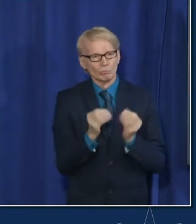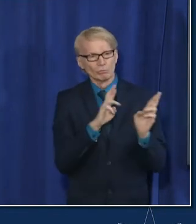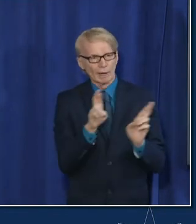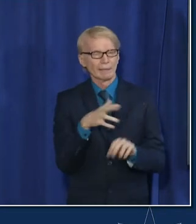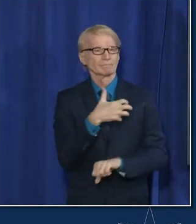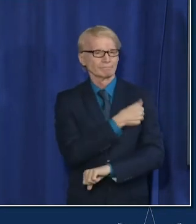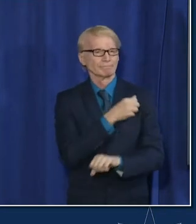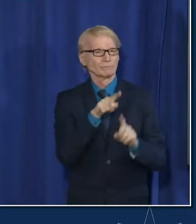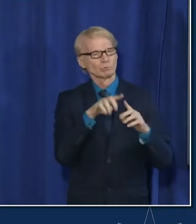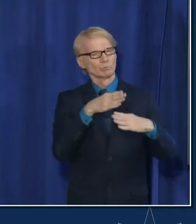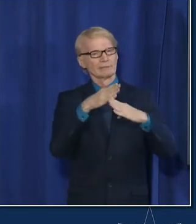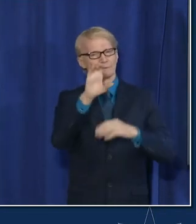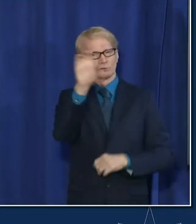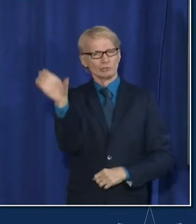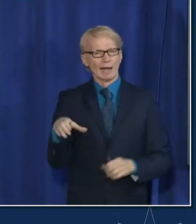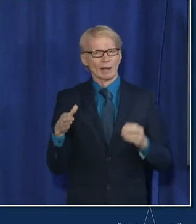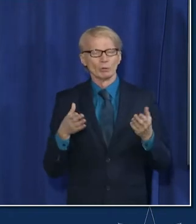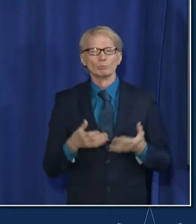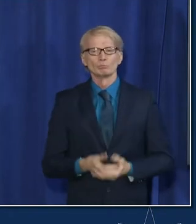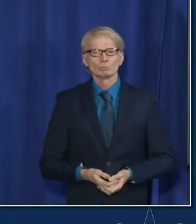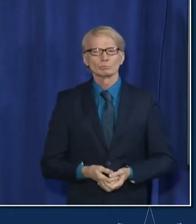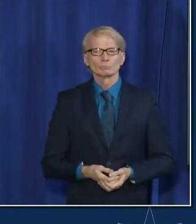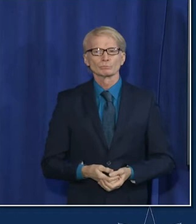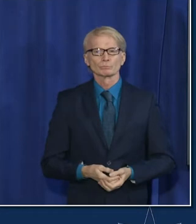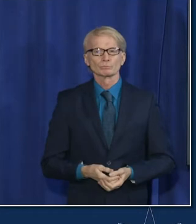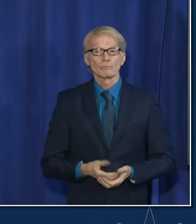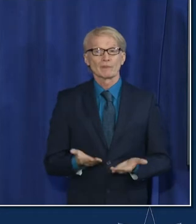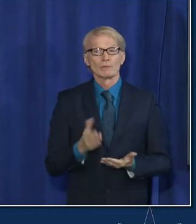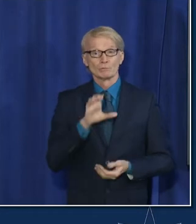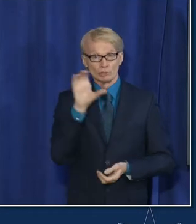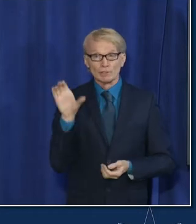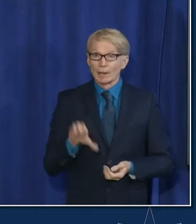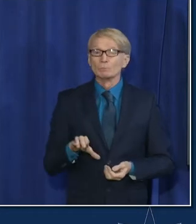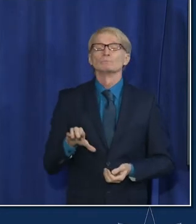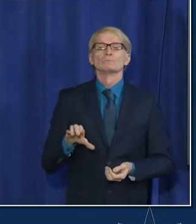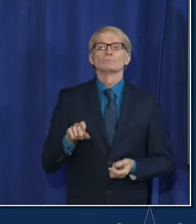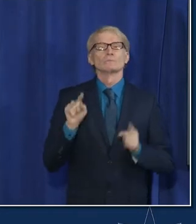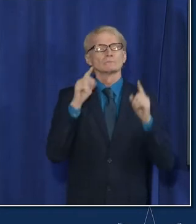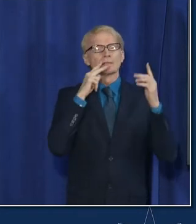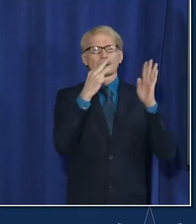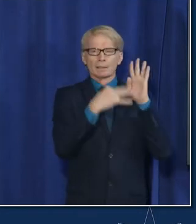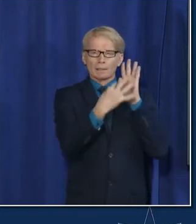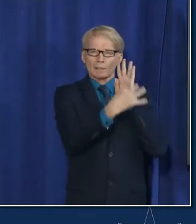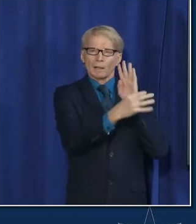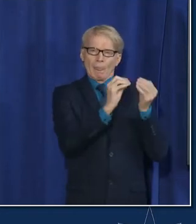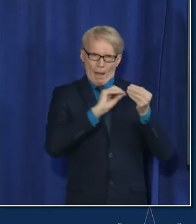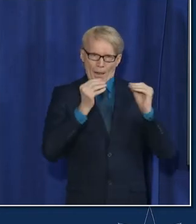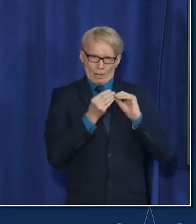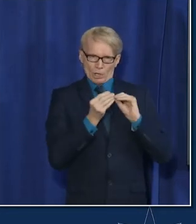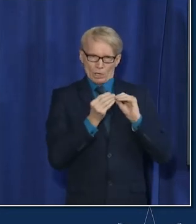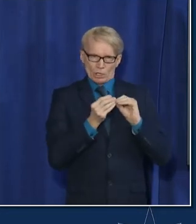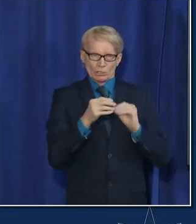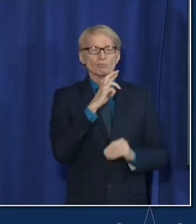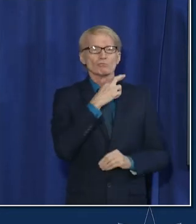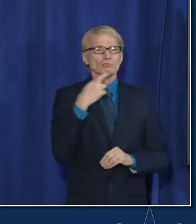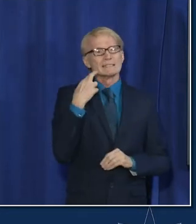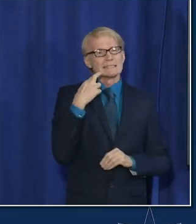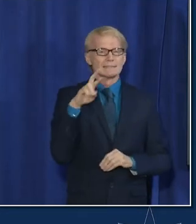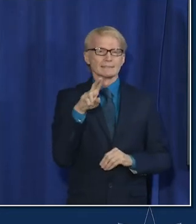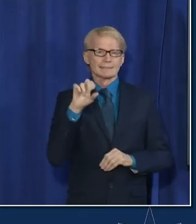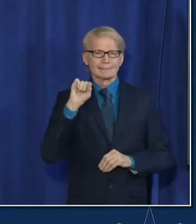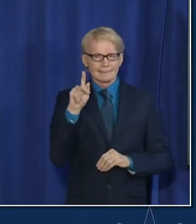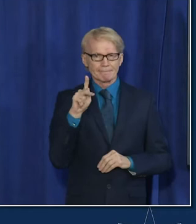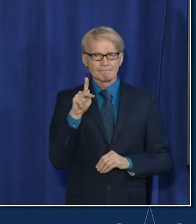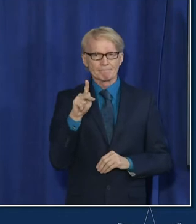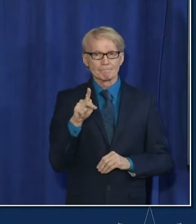continue to protect Chicago here in the city here is where our numbers are in terms of our risk levels so we're